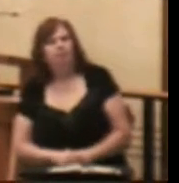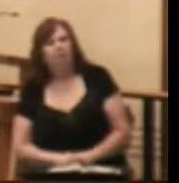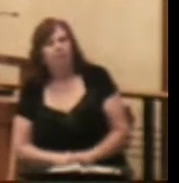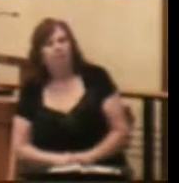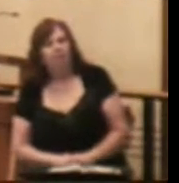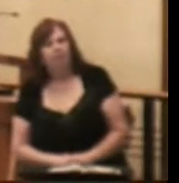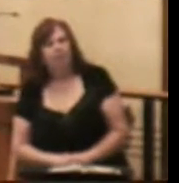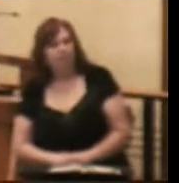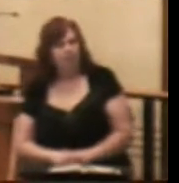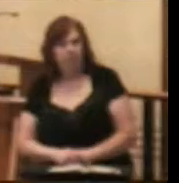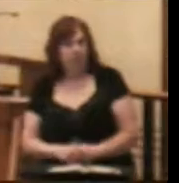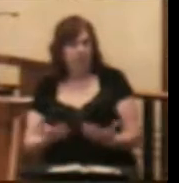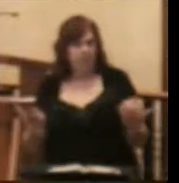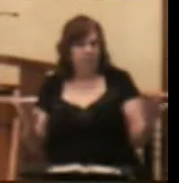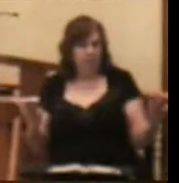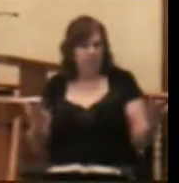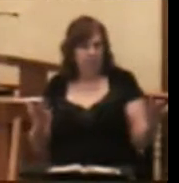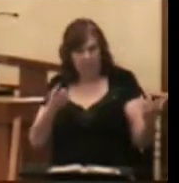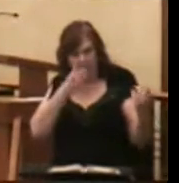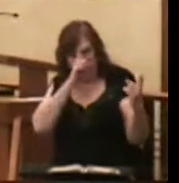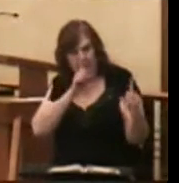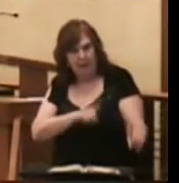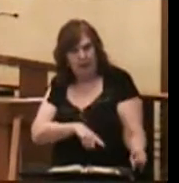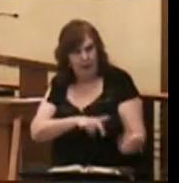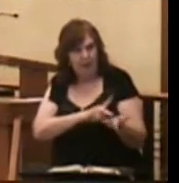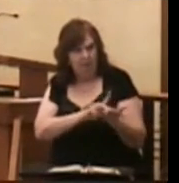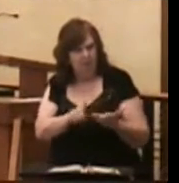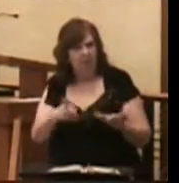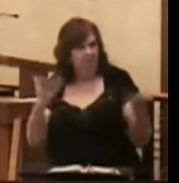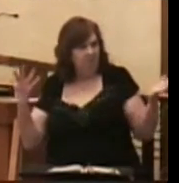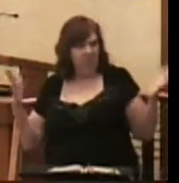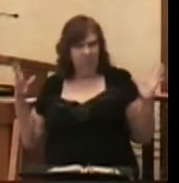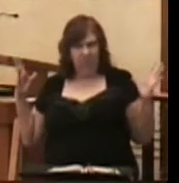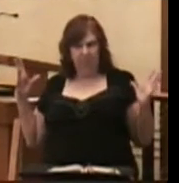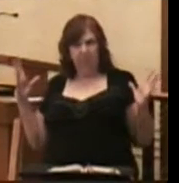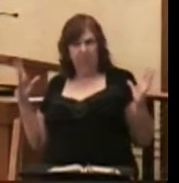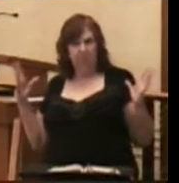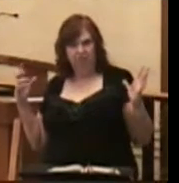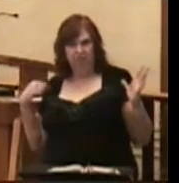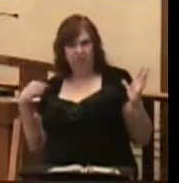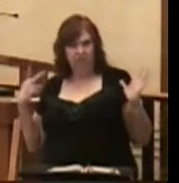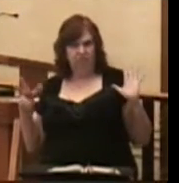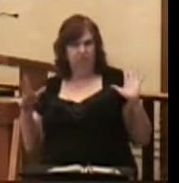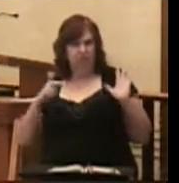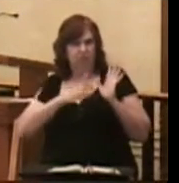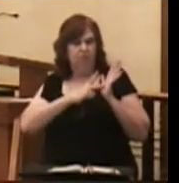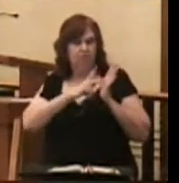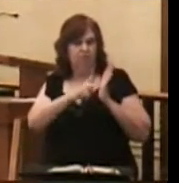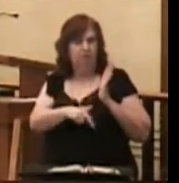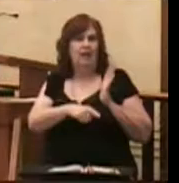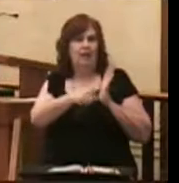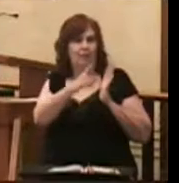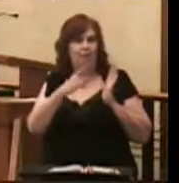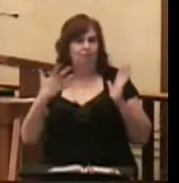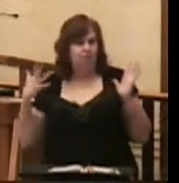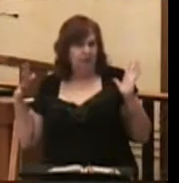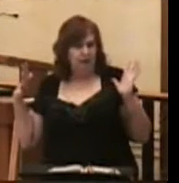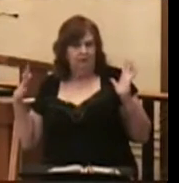you're getting exactly what we agreed to. I am holding up my part of the bargain.